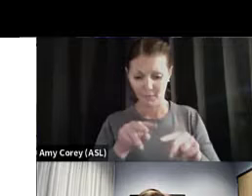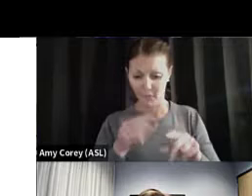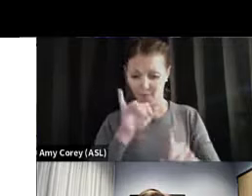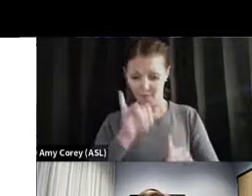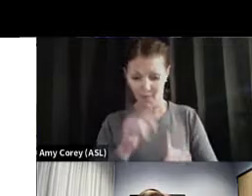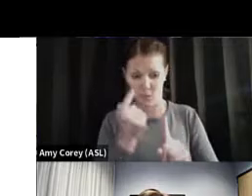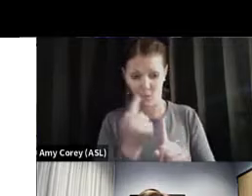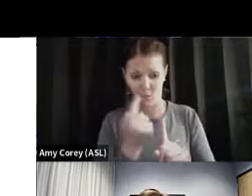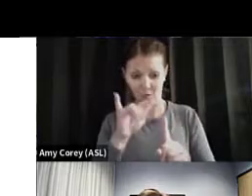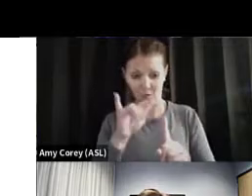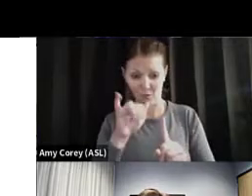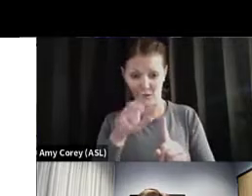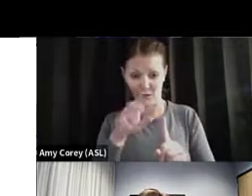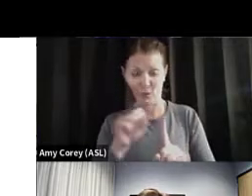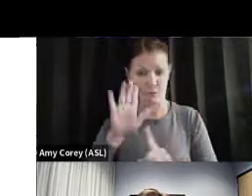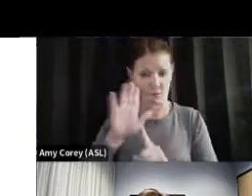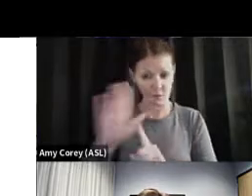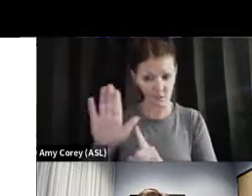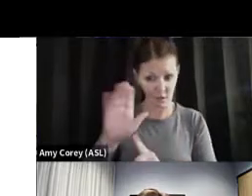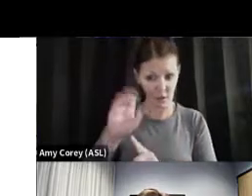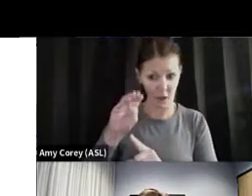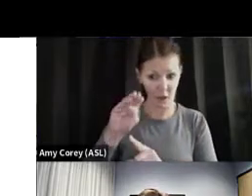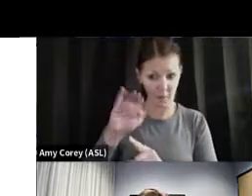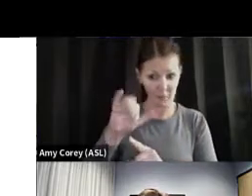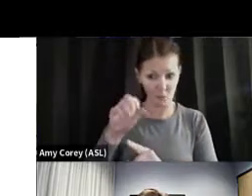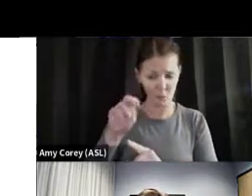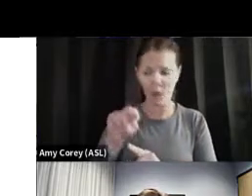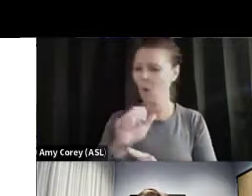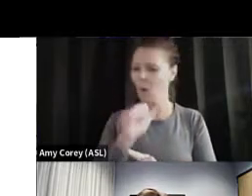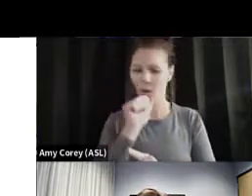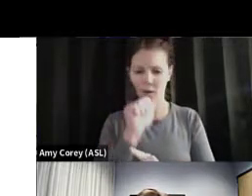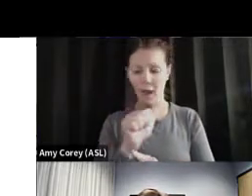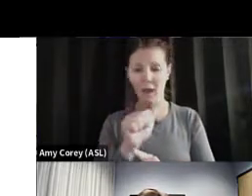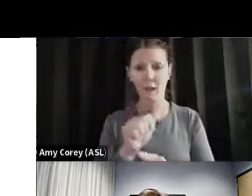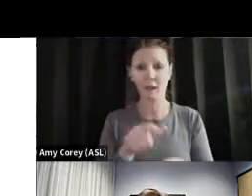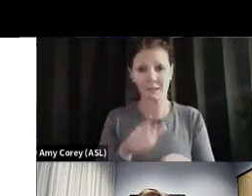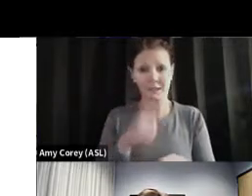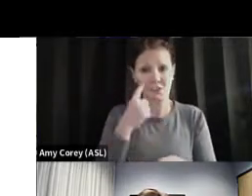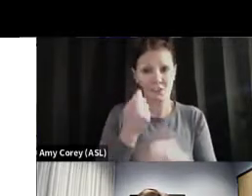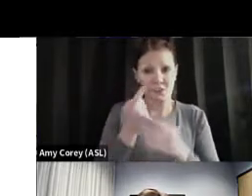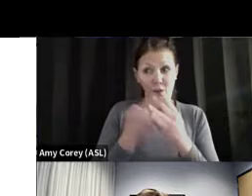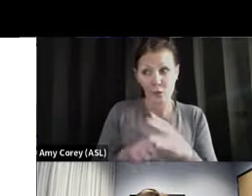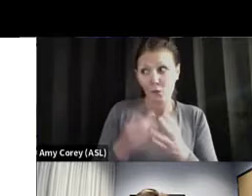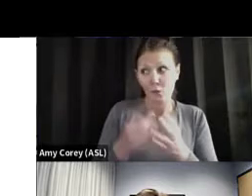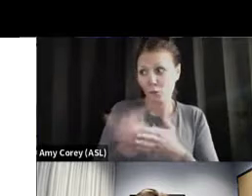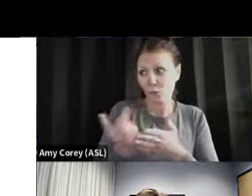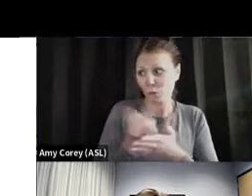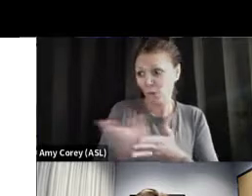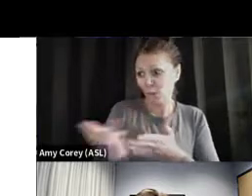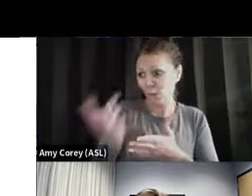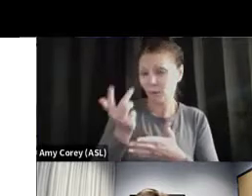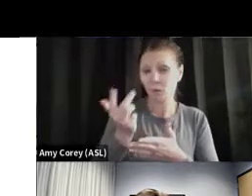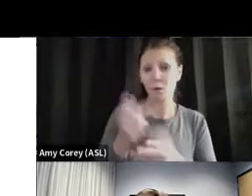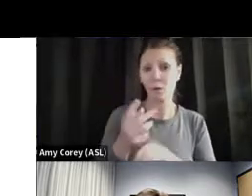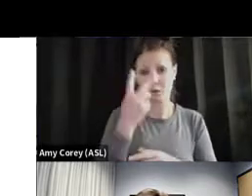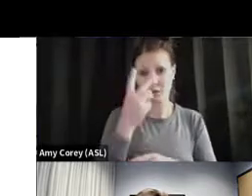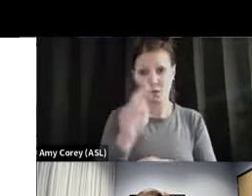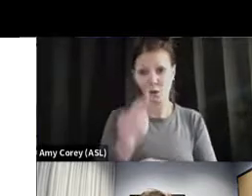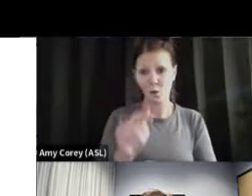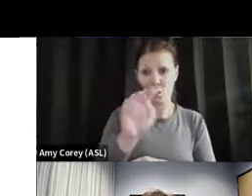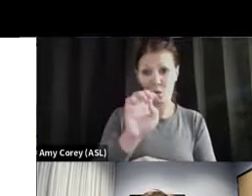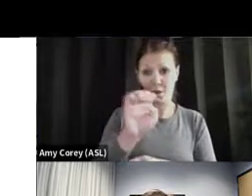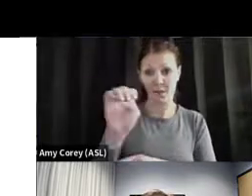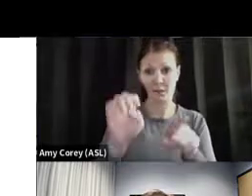weeks ago, three weeks ago at the most. And you can see now that for the Northeast, which is Region 2 here, it's already 13